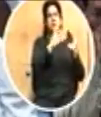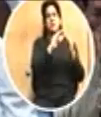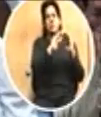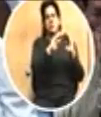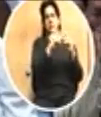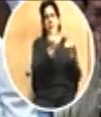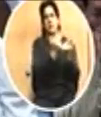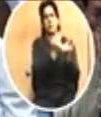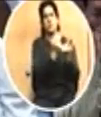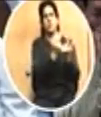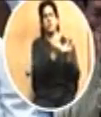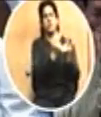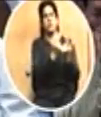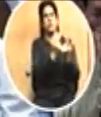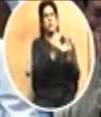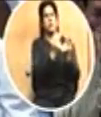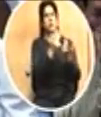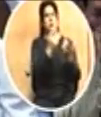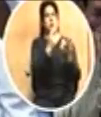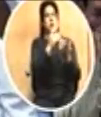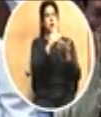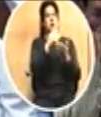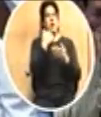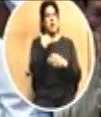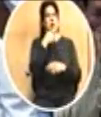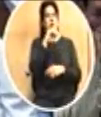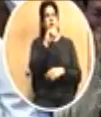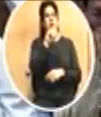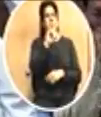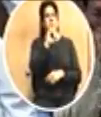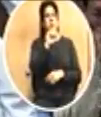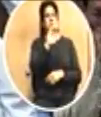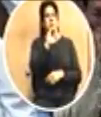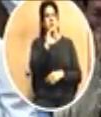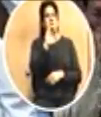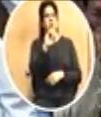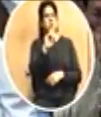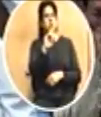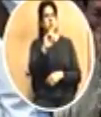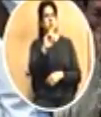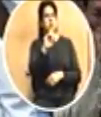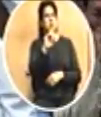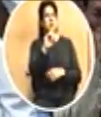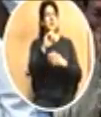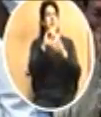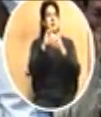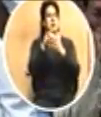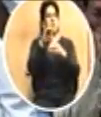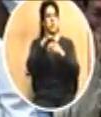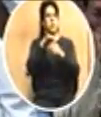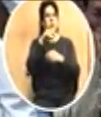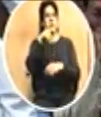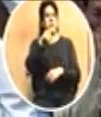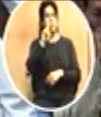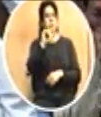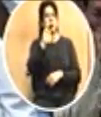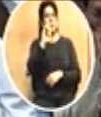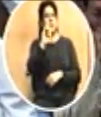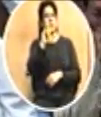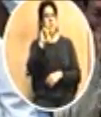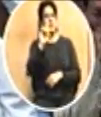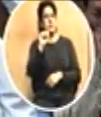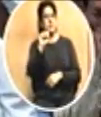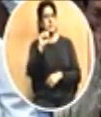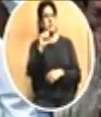has discarded was not trash, it was priceless. Now that a